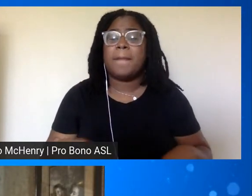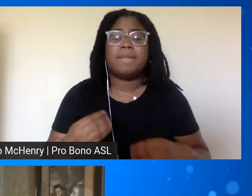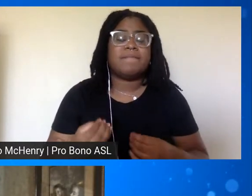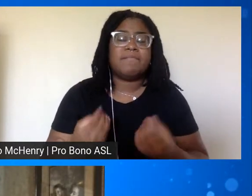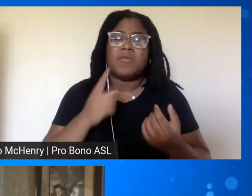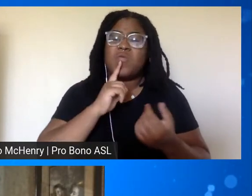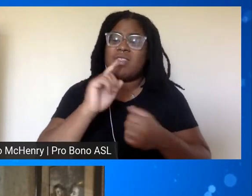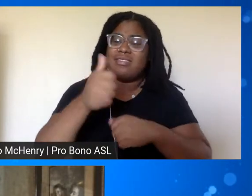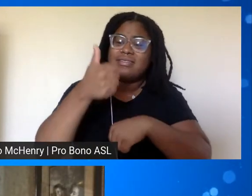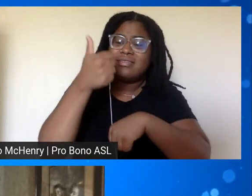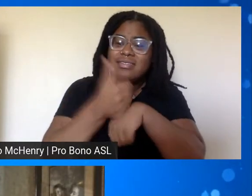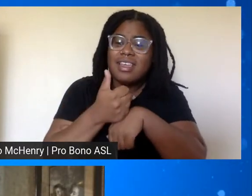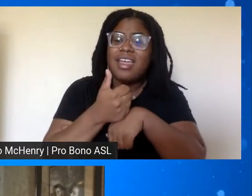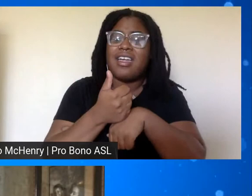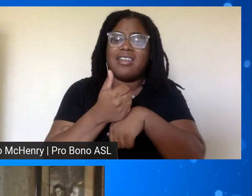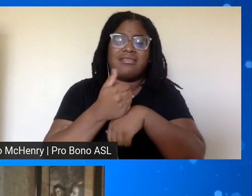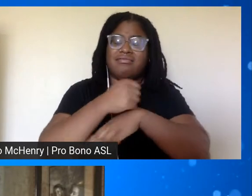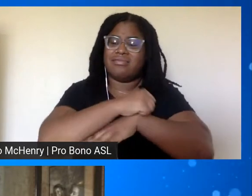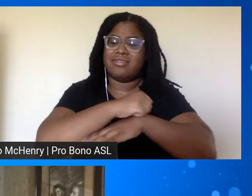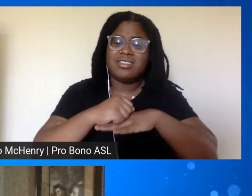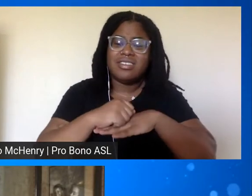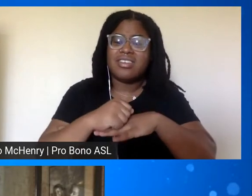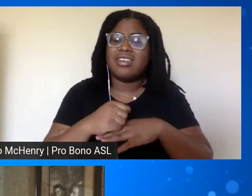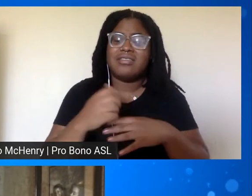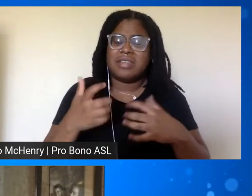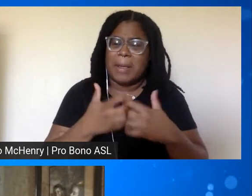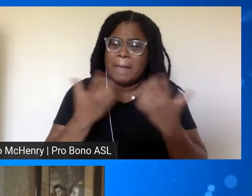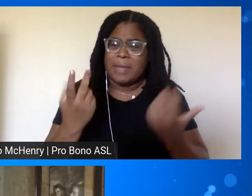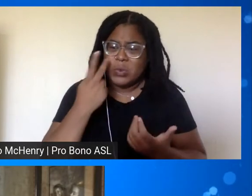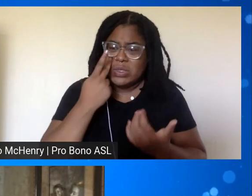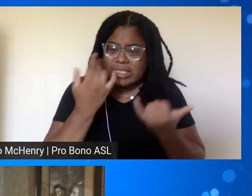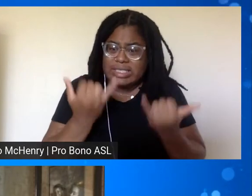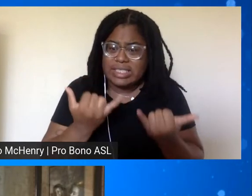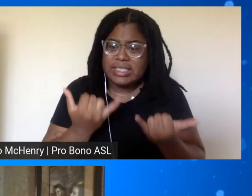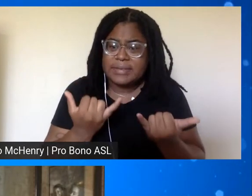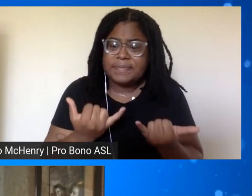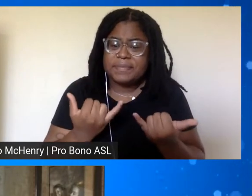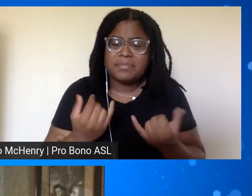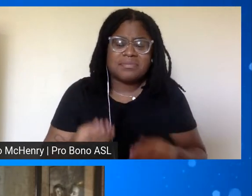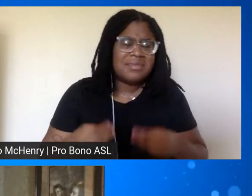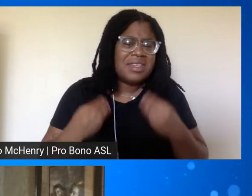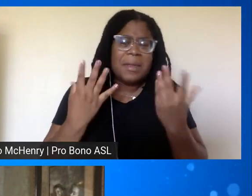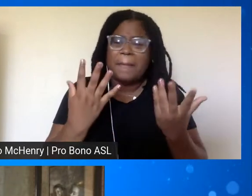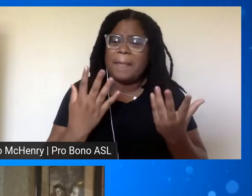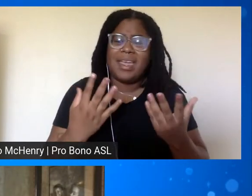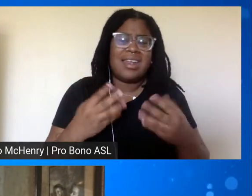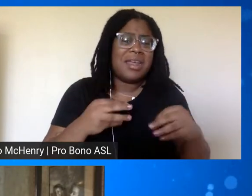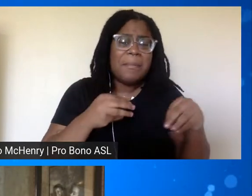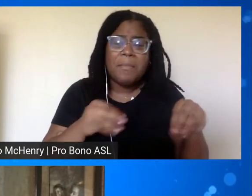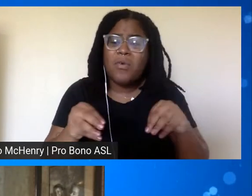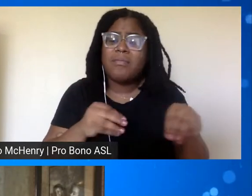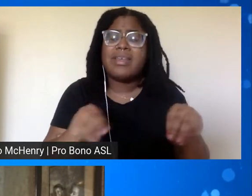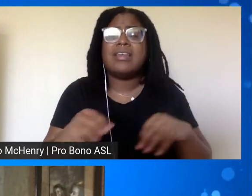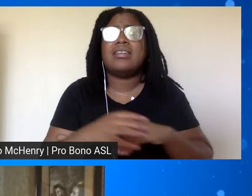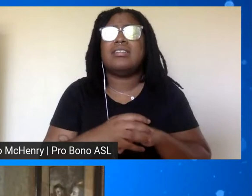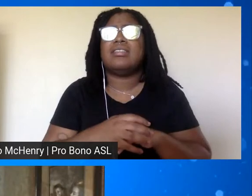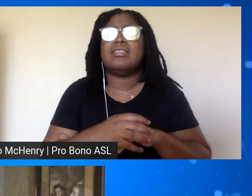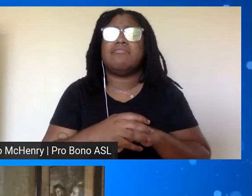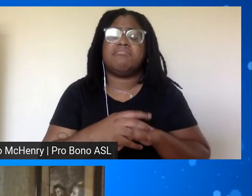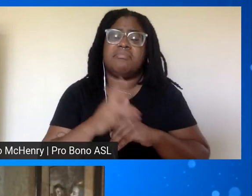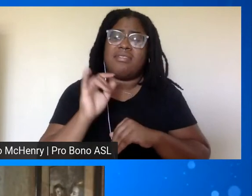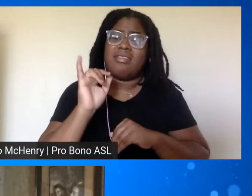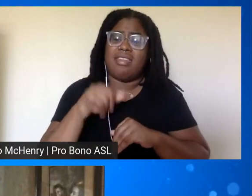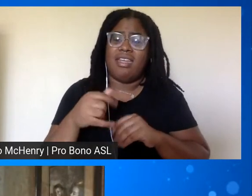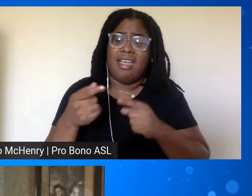the foundation and the groundwork for much of what we are seeing today many many of the movements uh that have occurred since